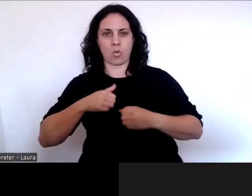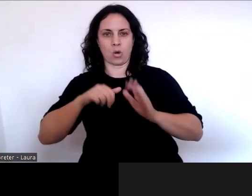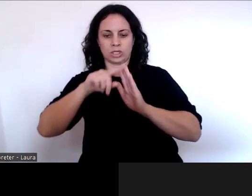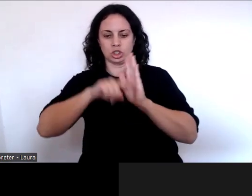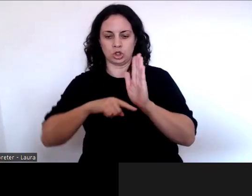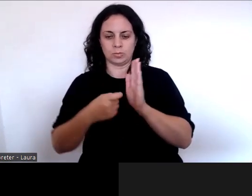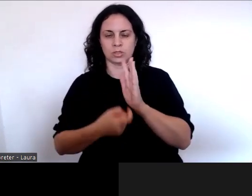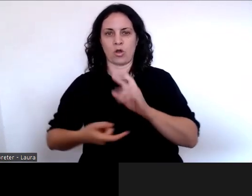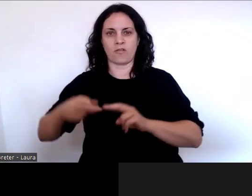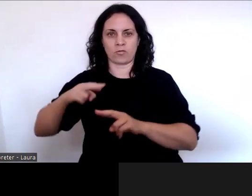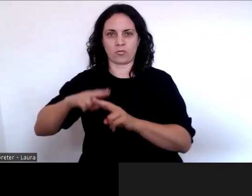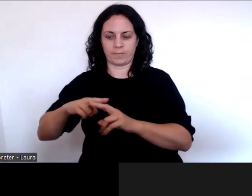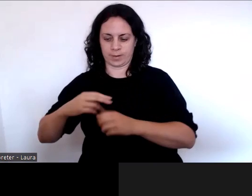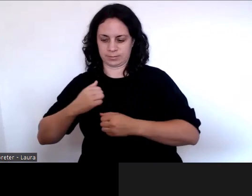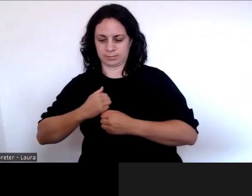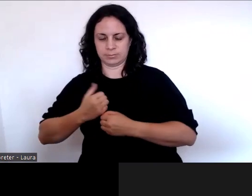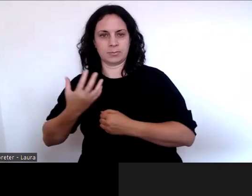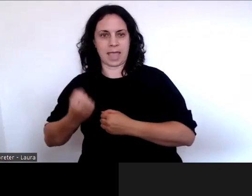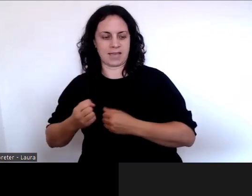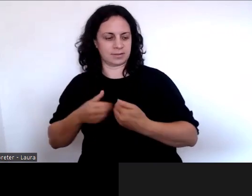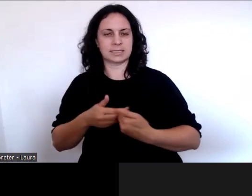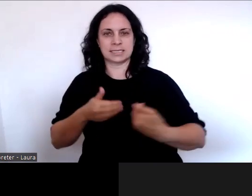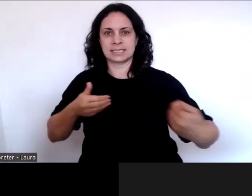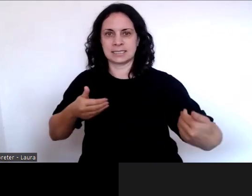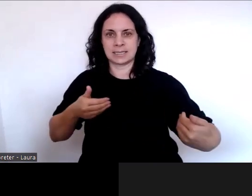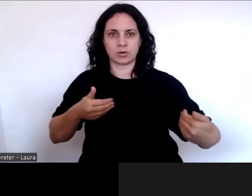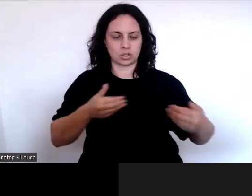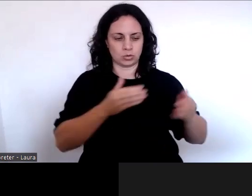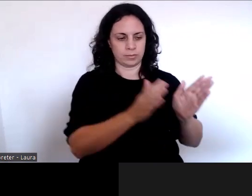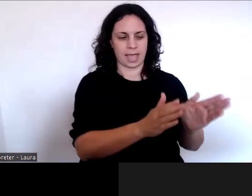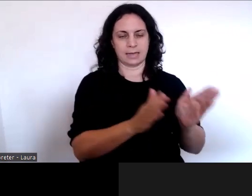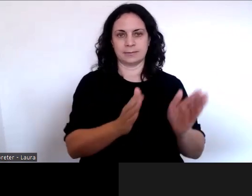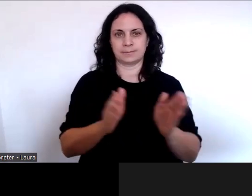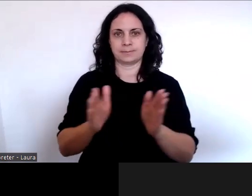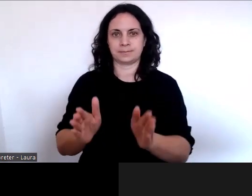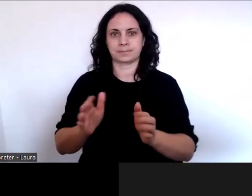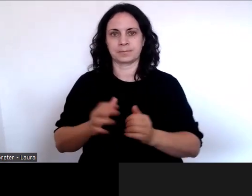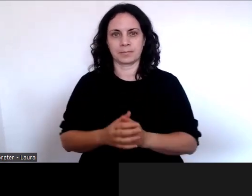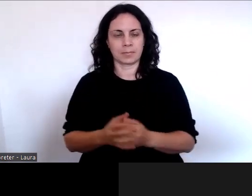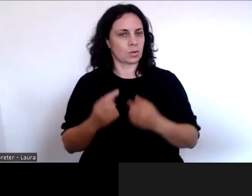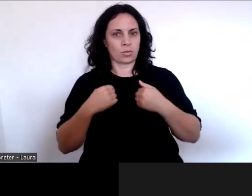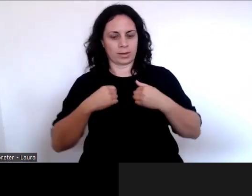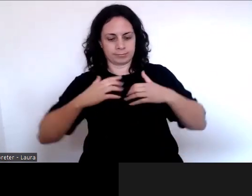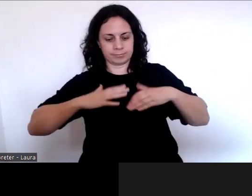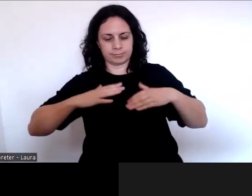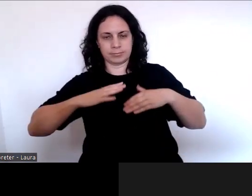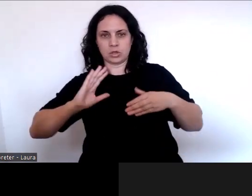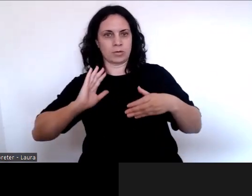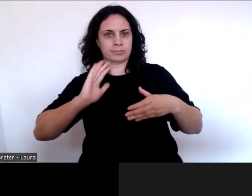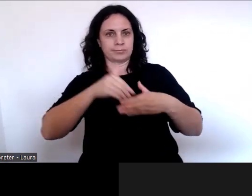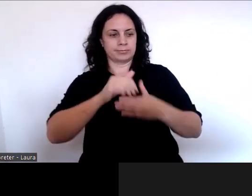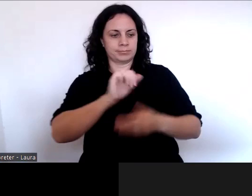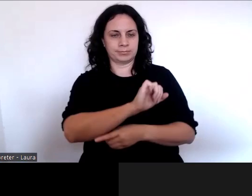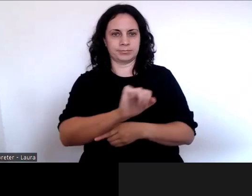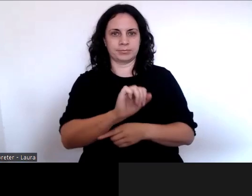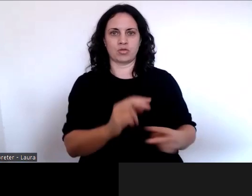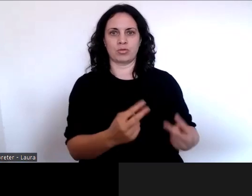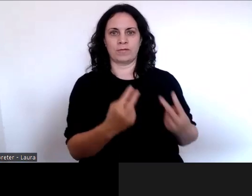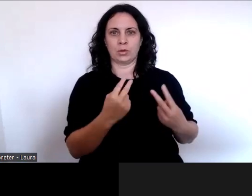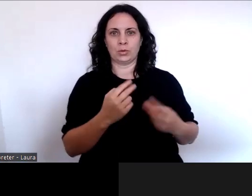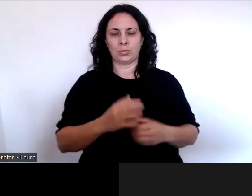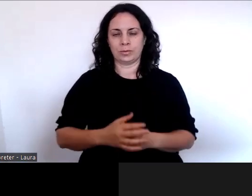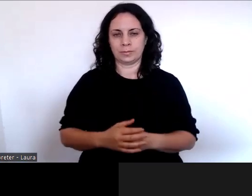so we're not part of those reviews. On the other hand,